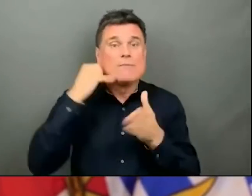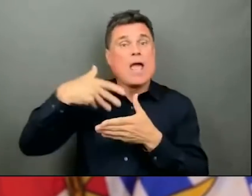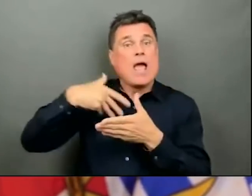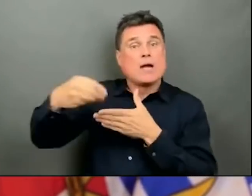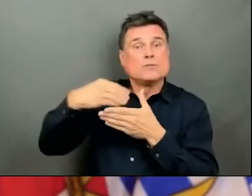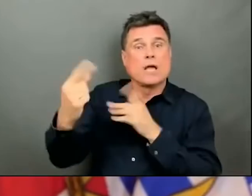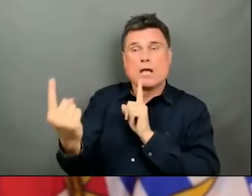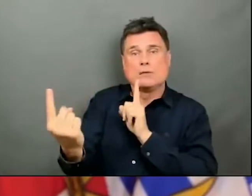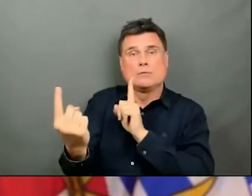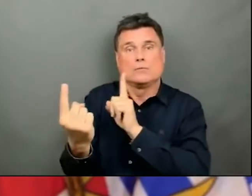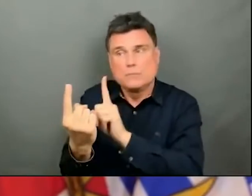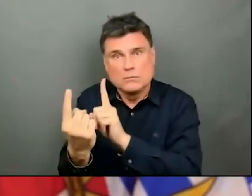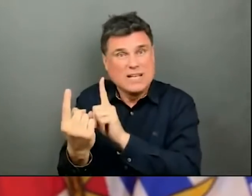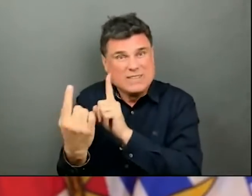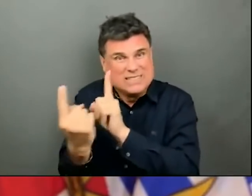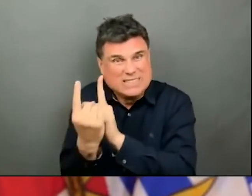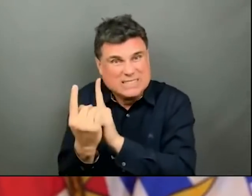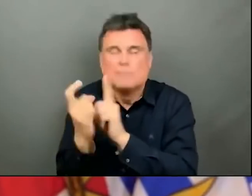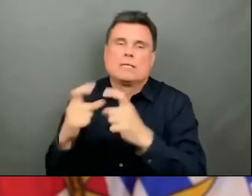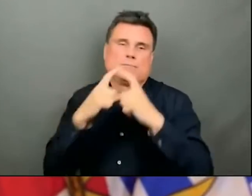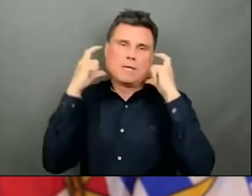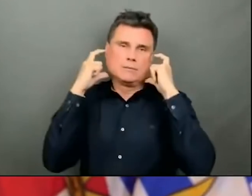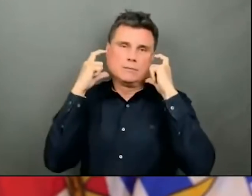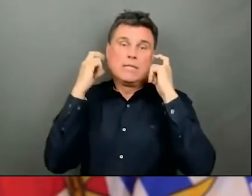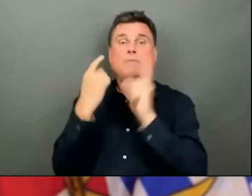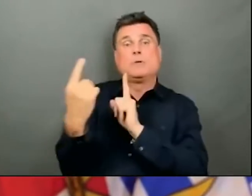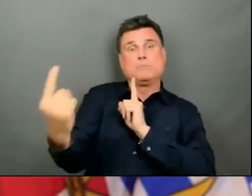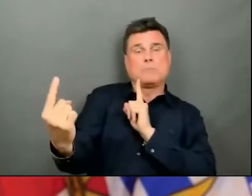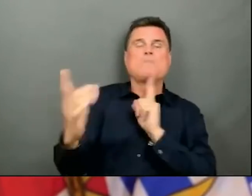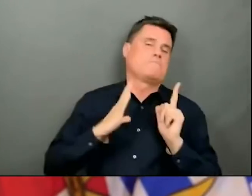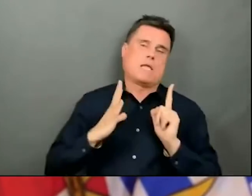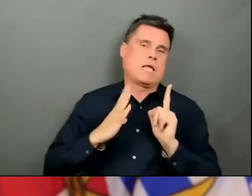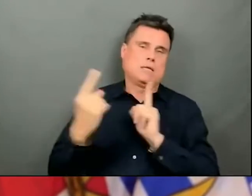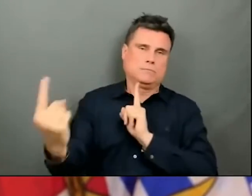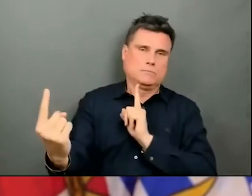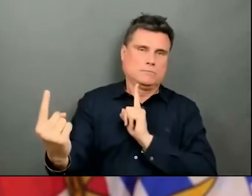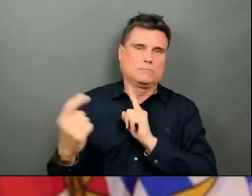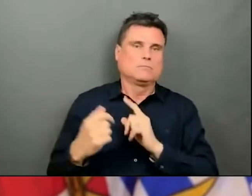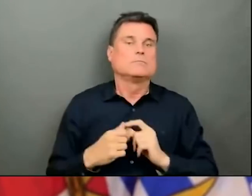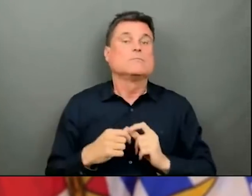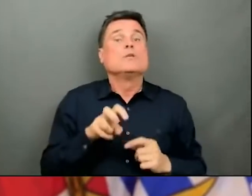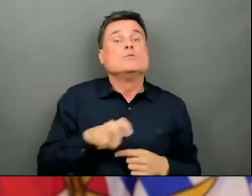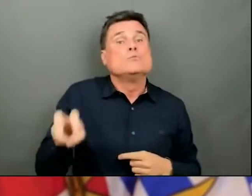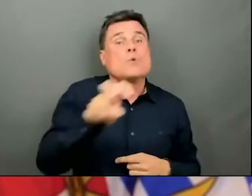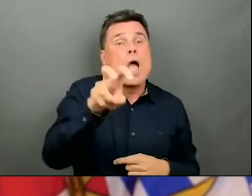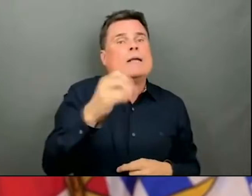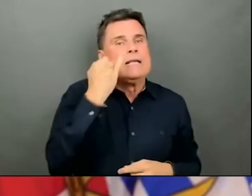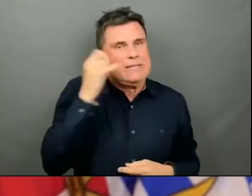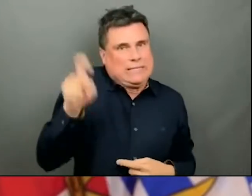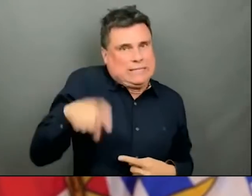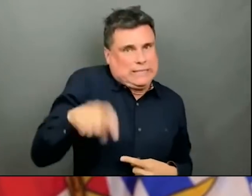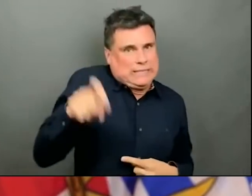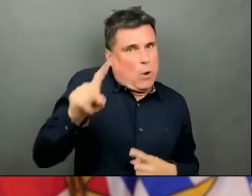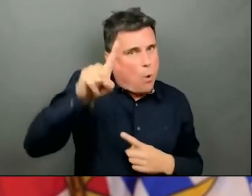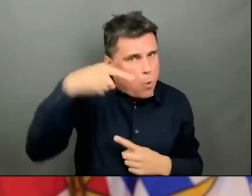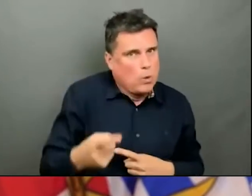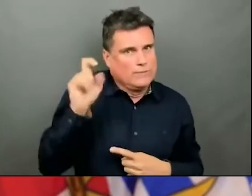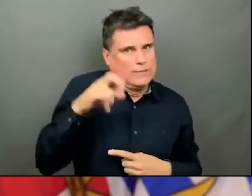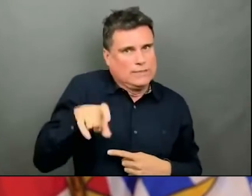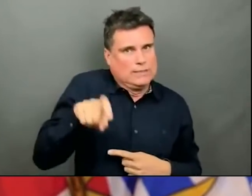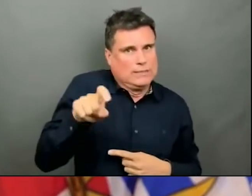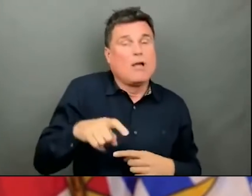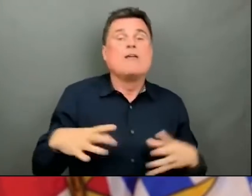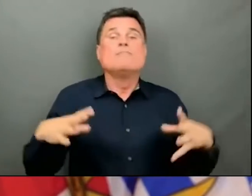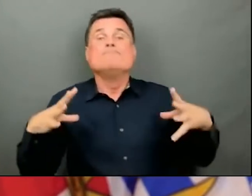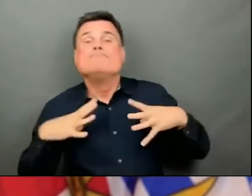Don't travel unless you need to, not for vacation or for recreation. And don't